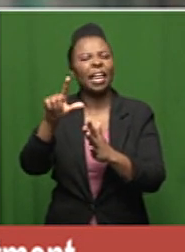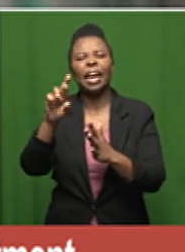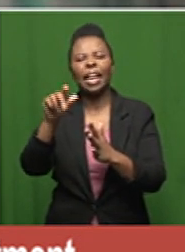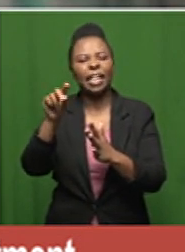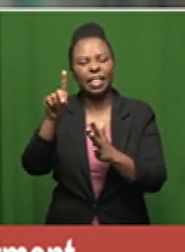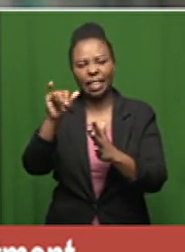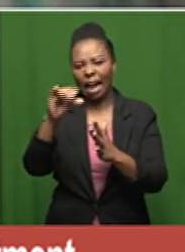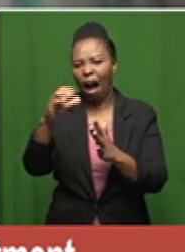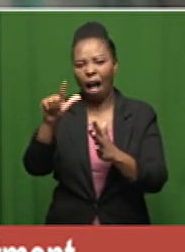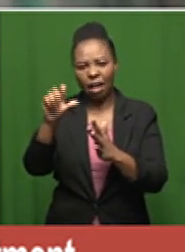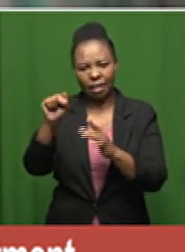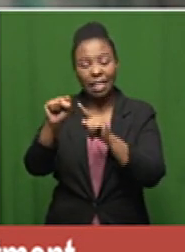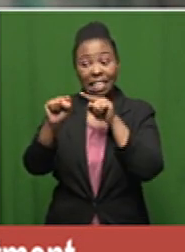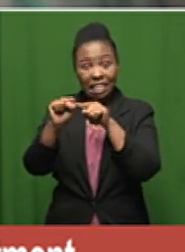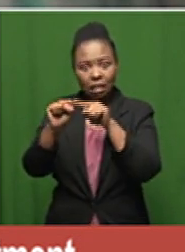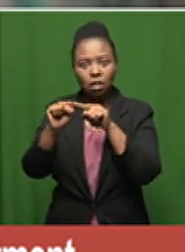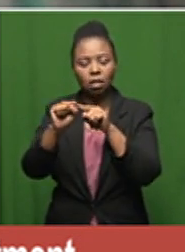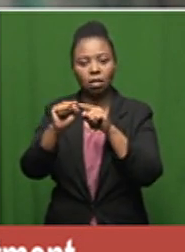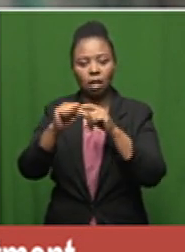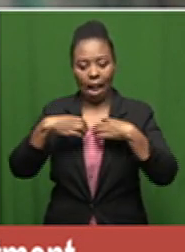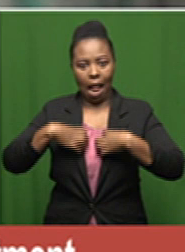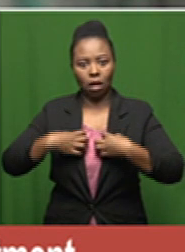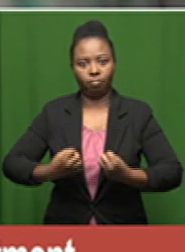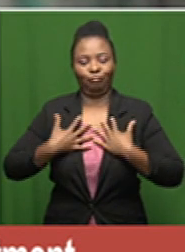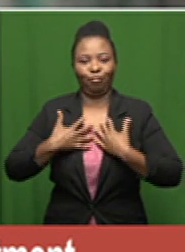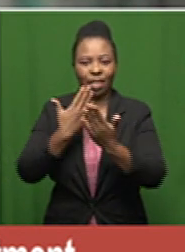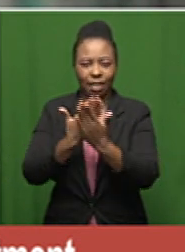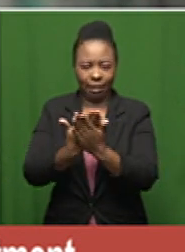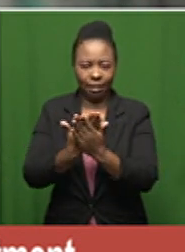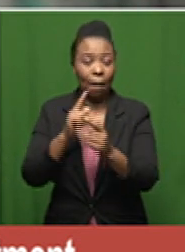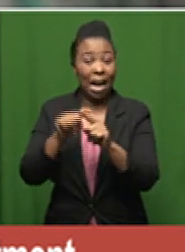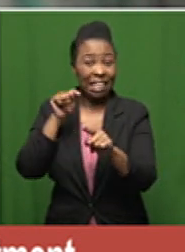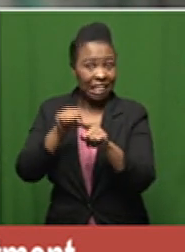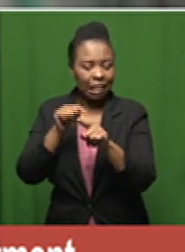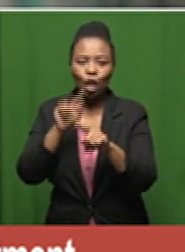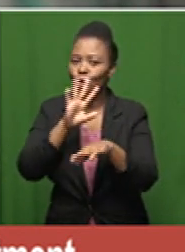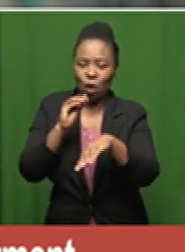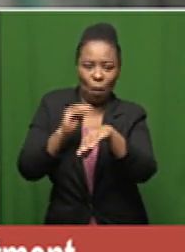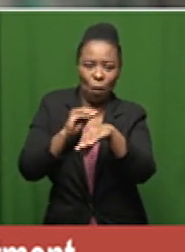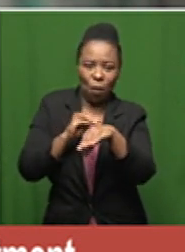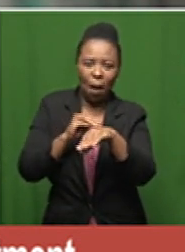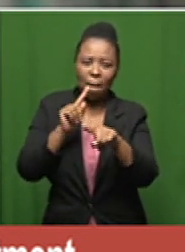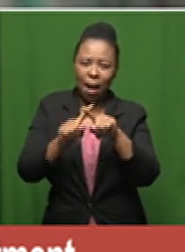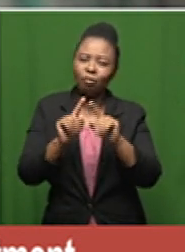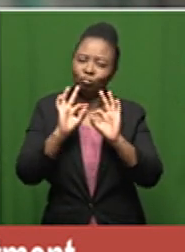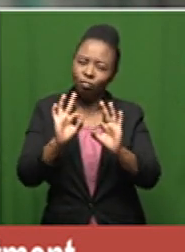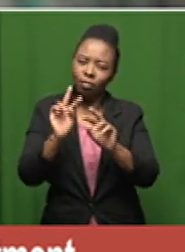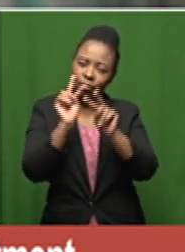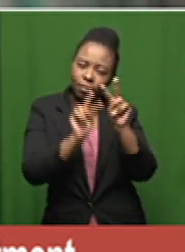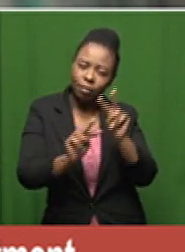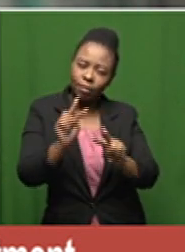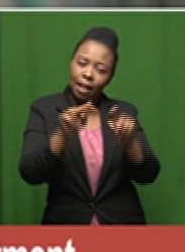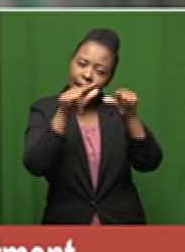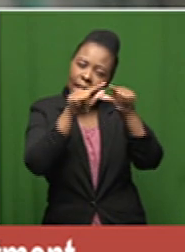themselves can be harmful to the lungs but that generally is not a problem so long as you are monitoring what your